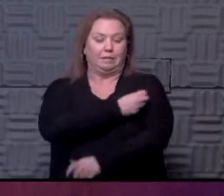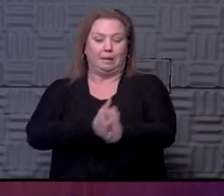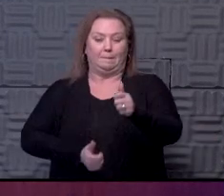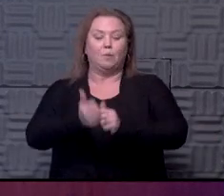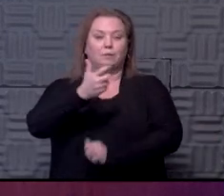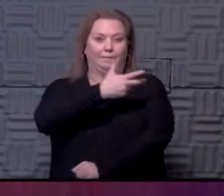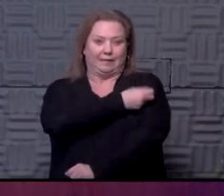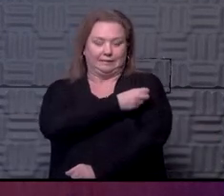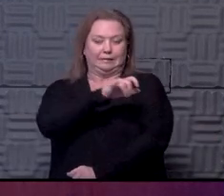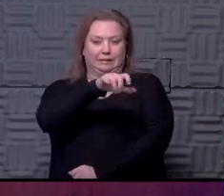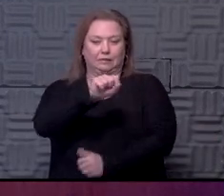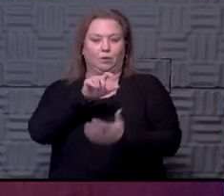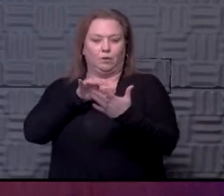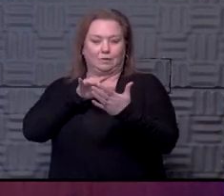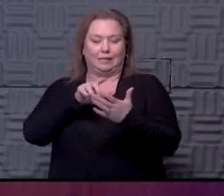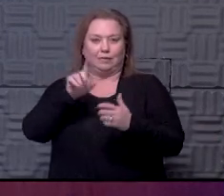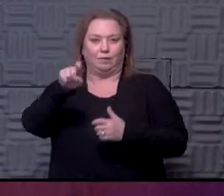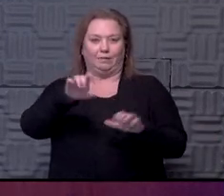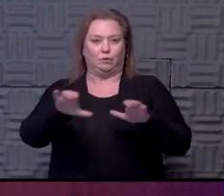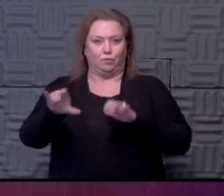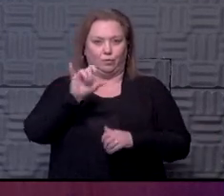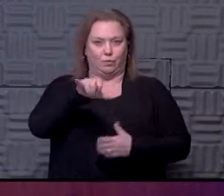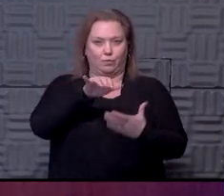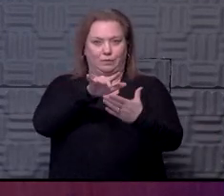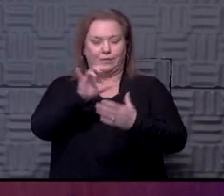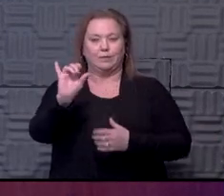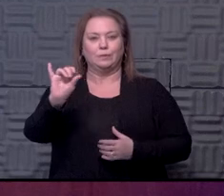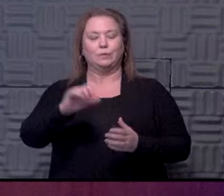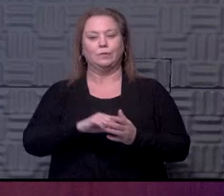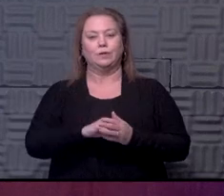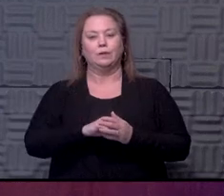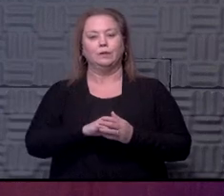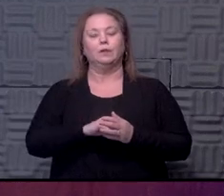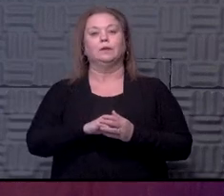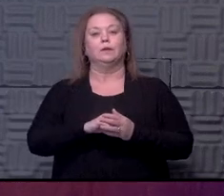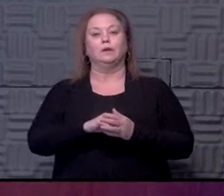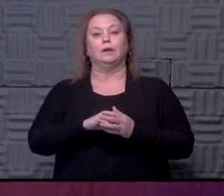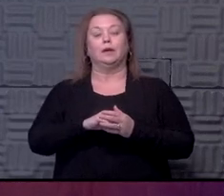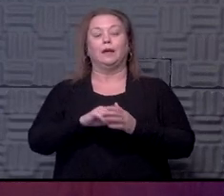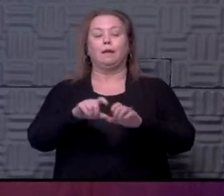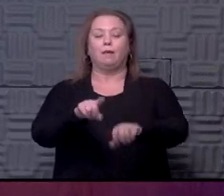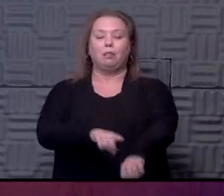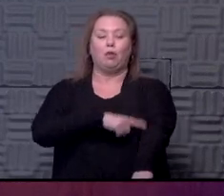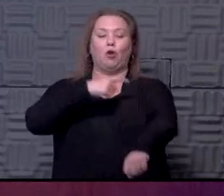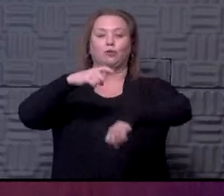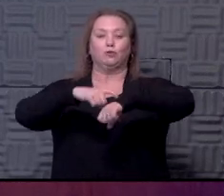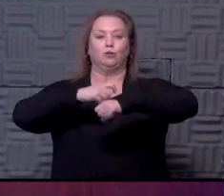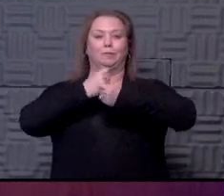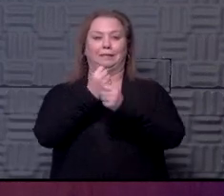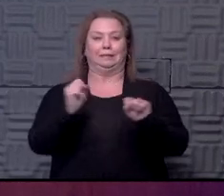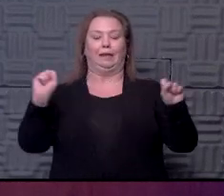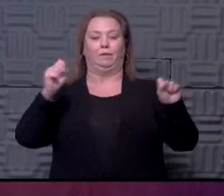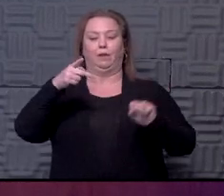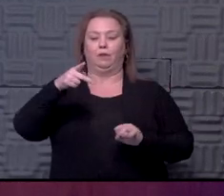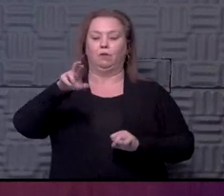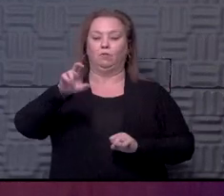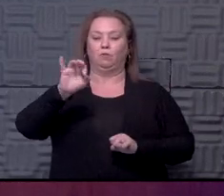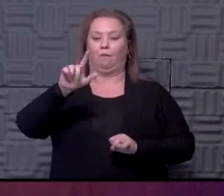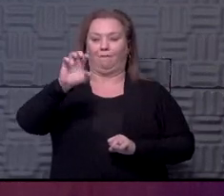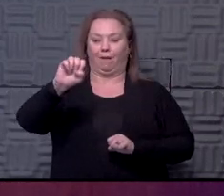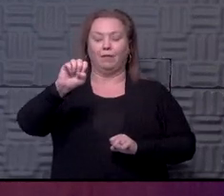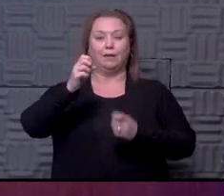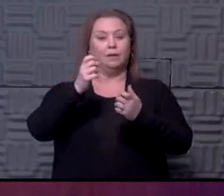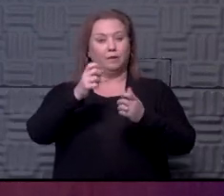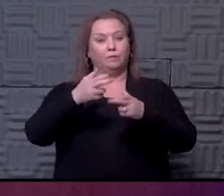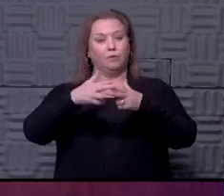vaccines, there are. So those studies would have to be done. And a larger long-term safety profile. So we know the safety profile in the